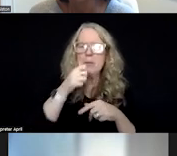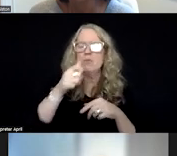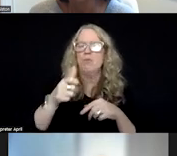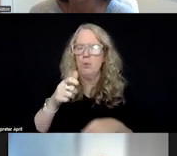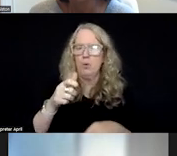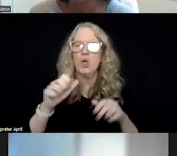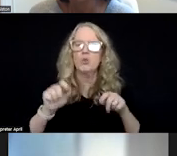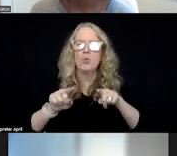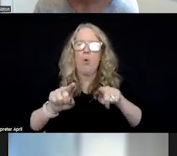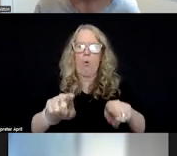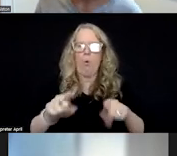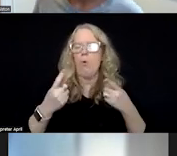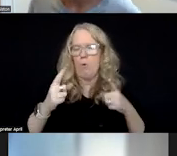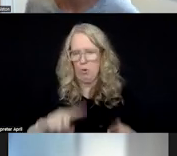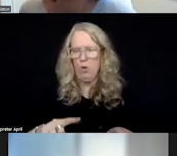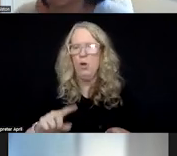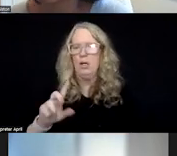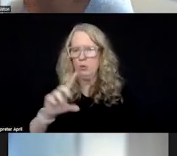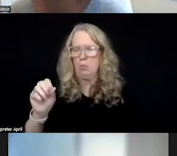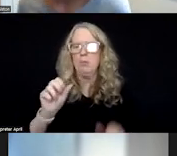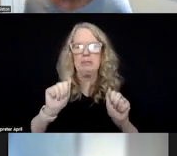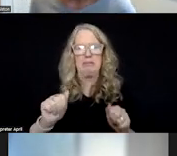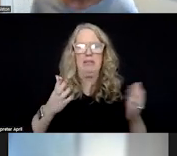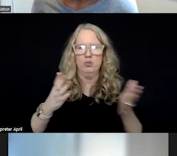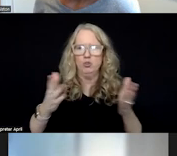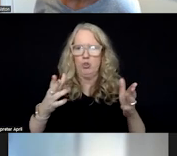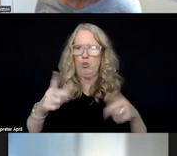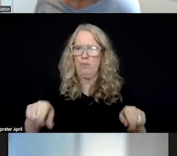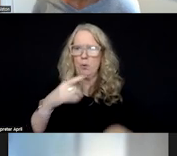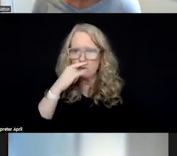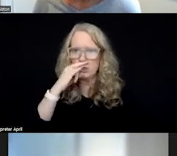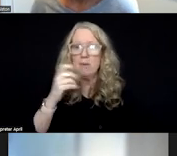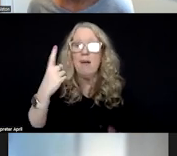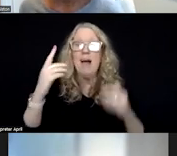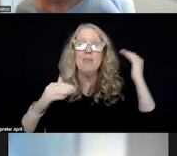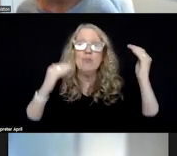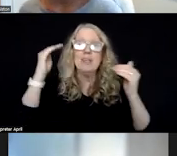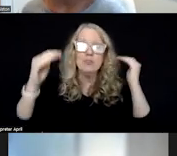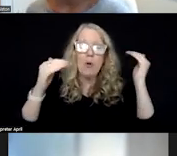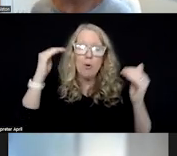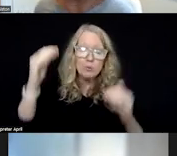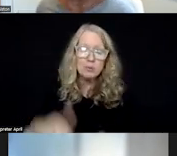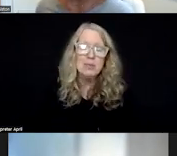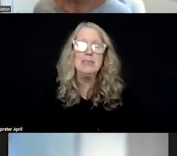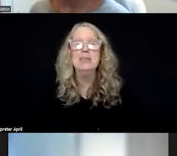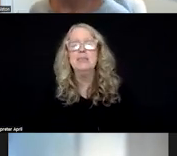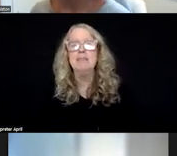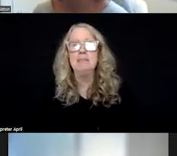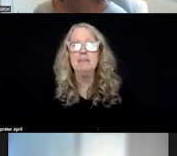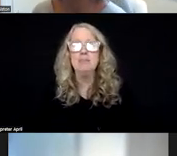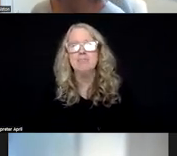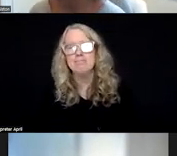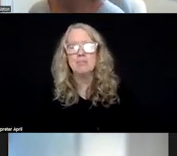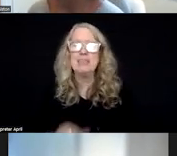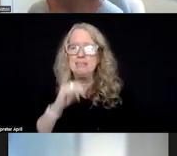so that we can definitely serve those kids. On the adult side, it's less clear. I